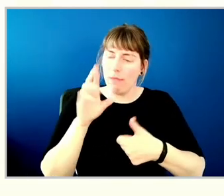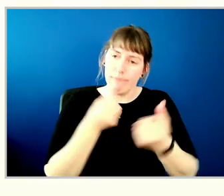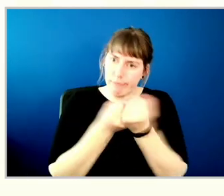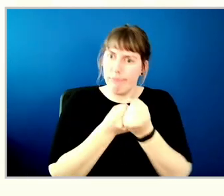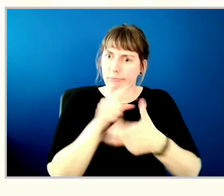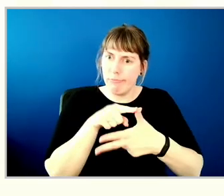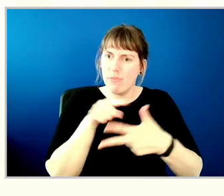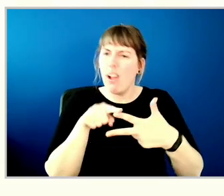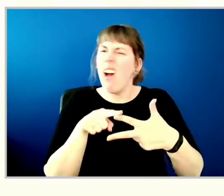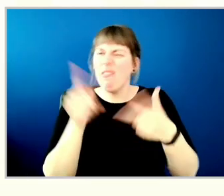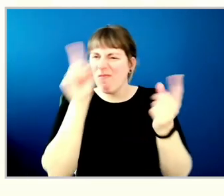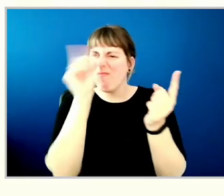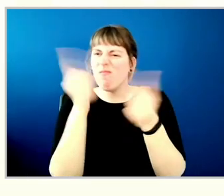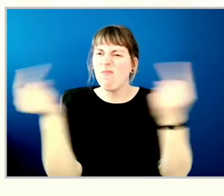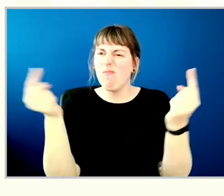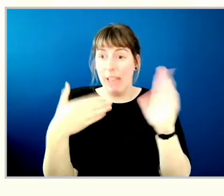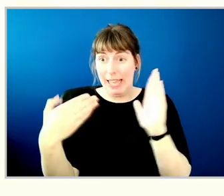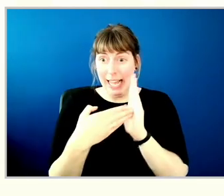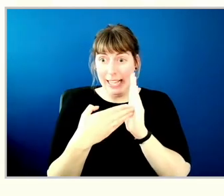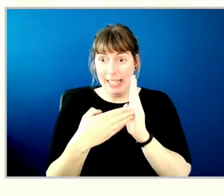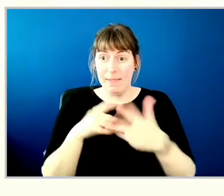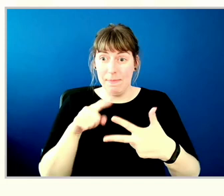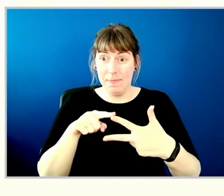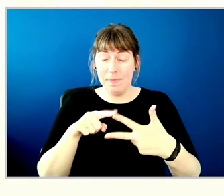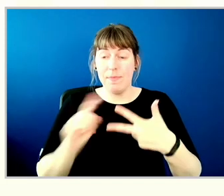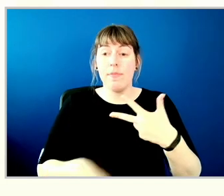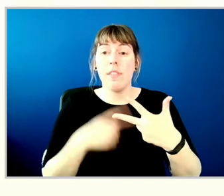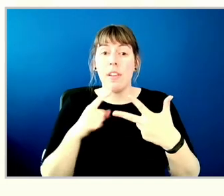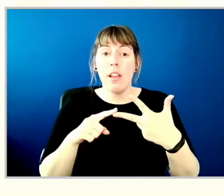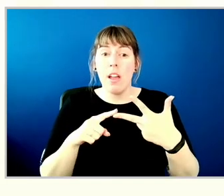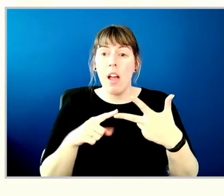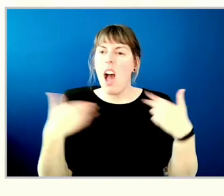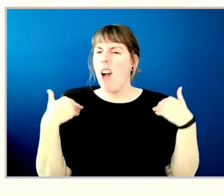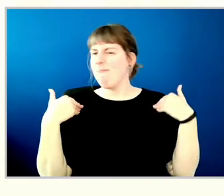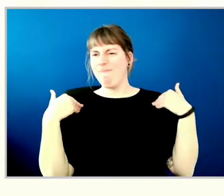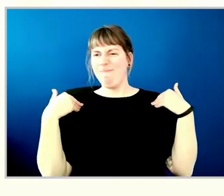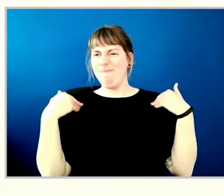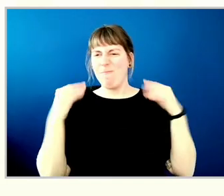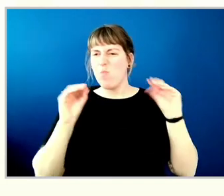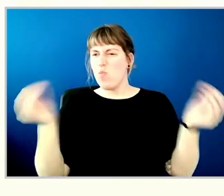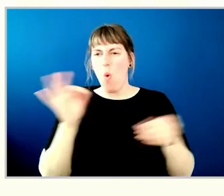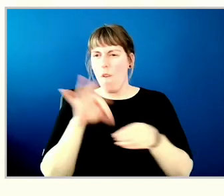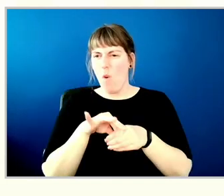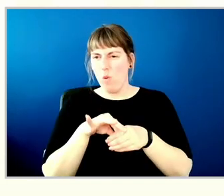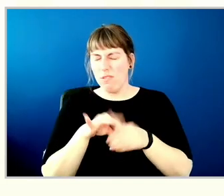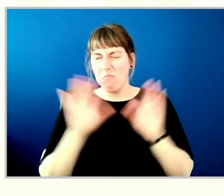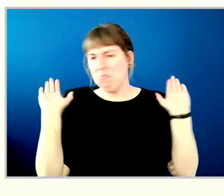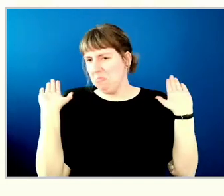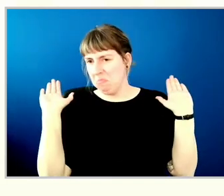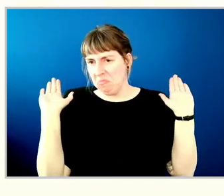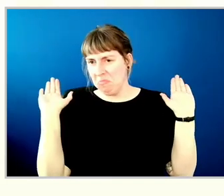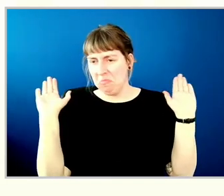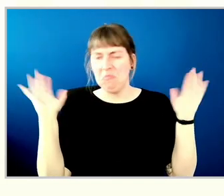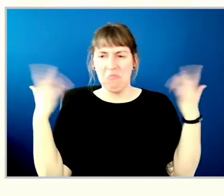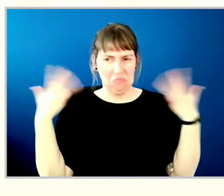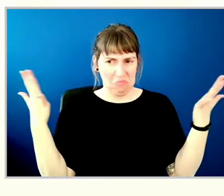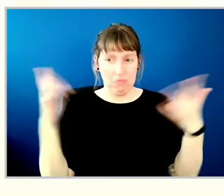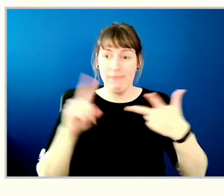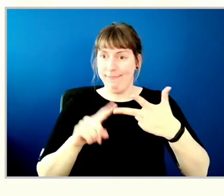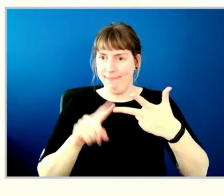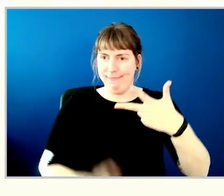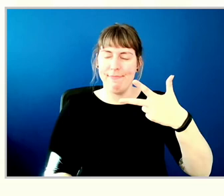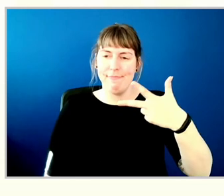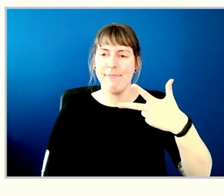opposed to a resolution, press against. And if you wish to abstain, as in not vote, press withheld.